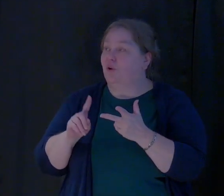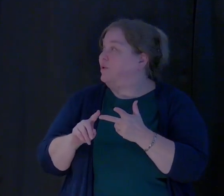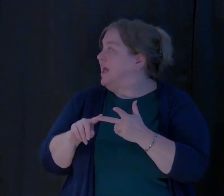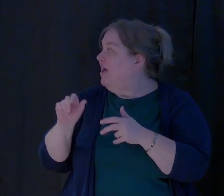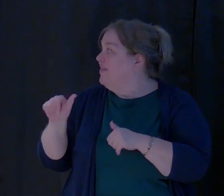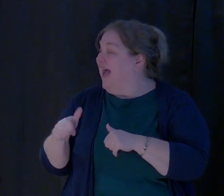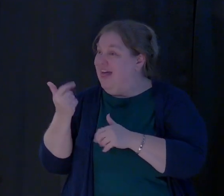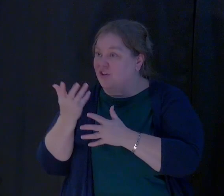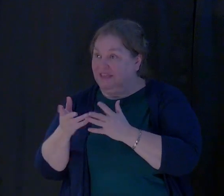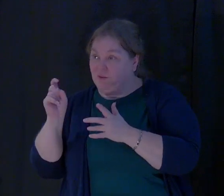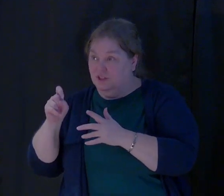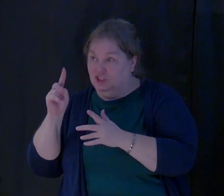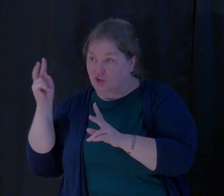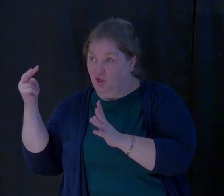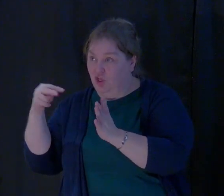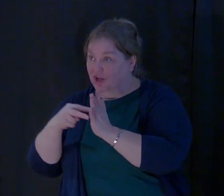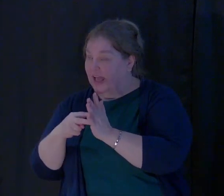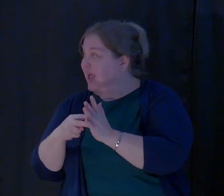look at then is